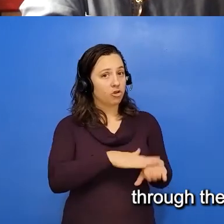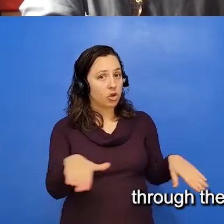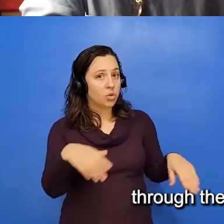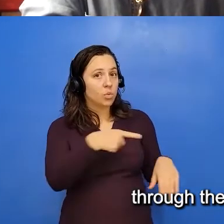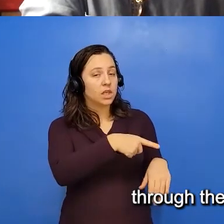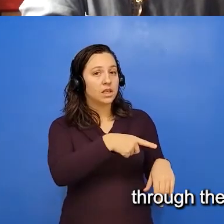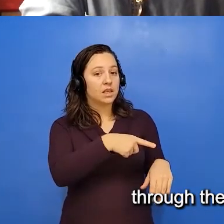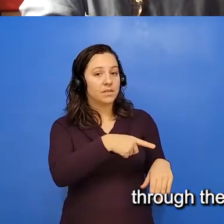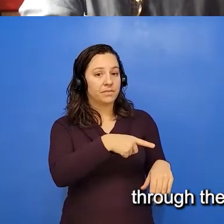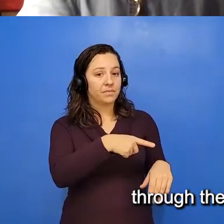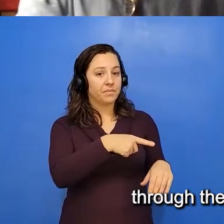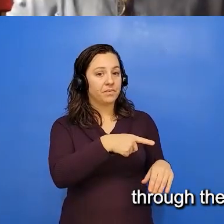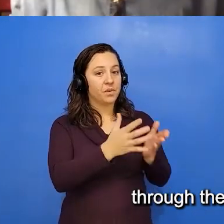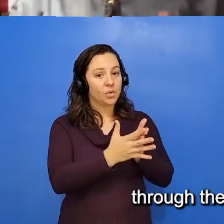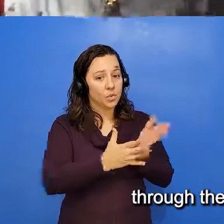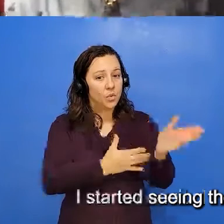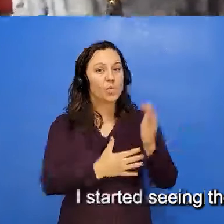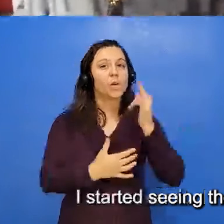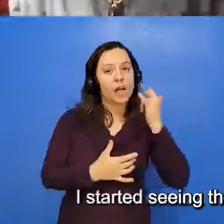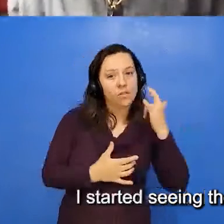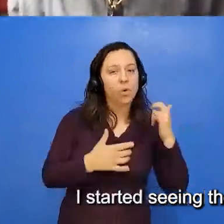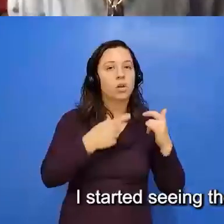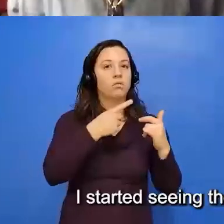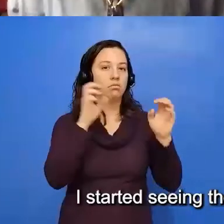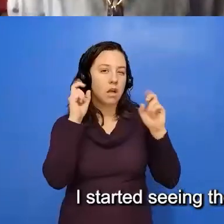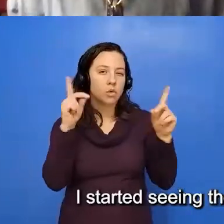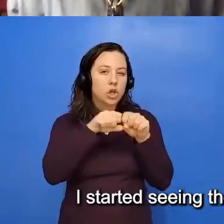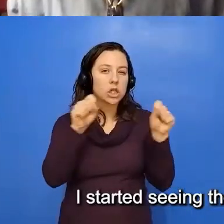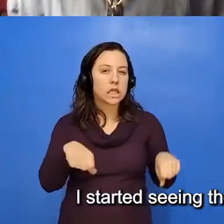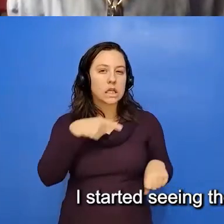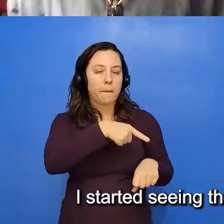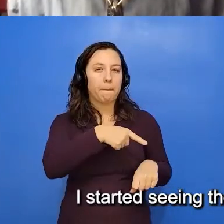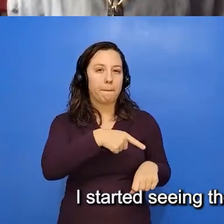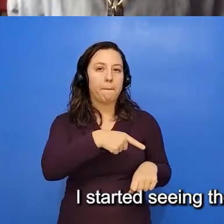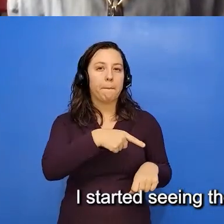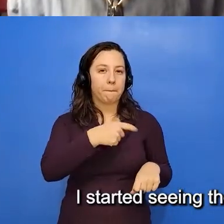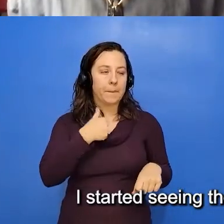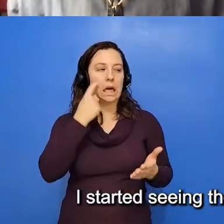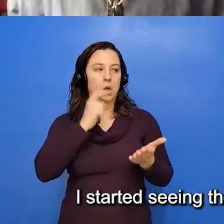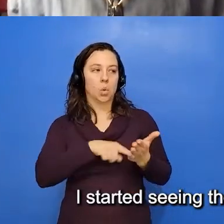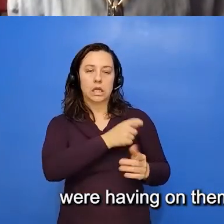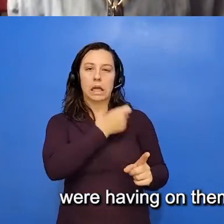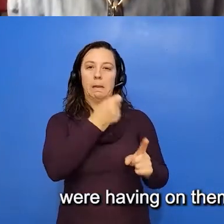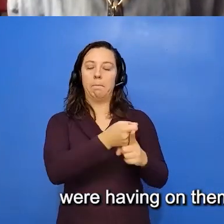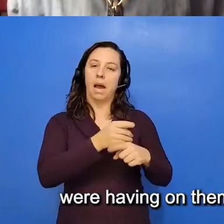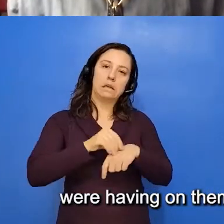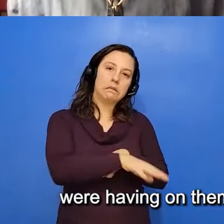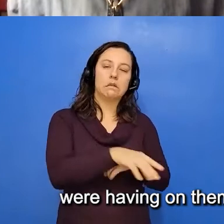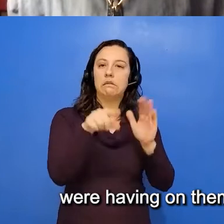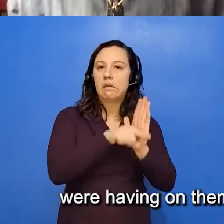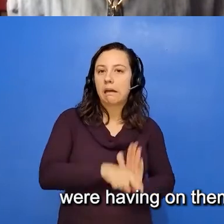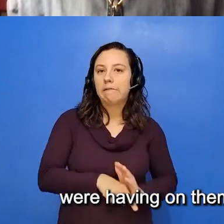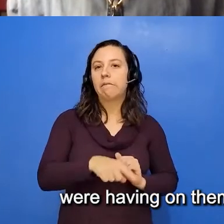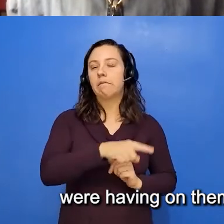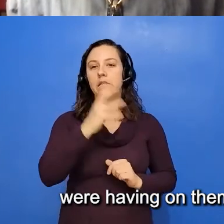the California education system, I started seeing the impacts that negative experiences we're having